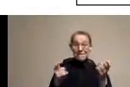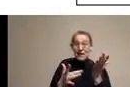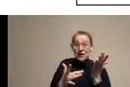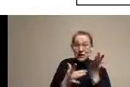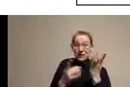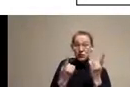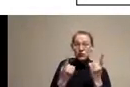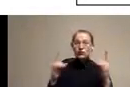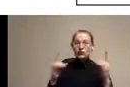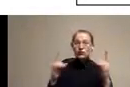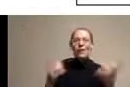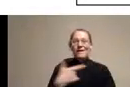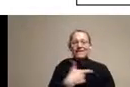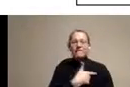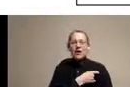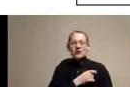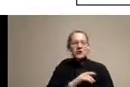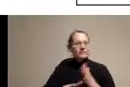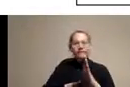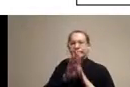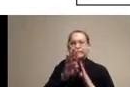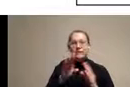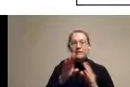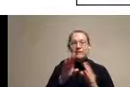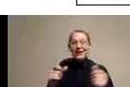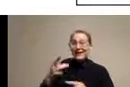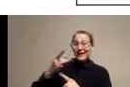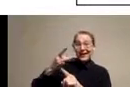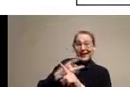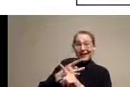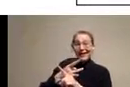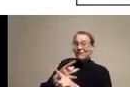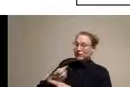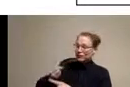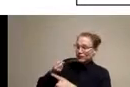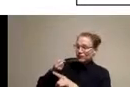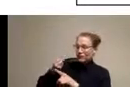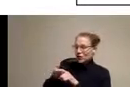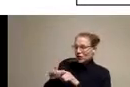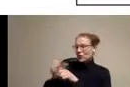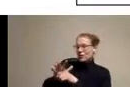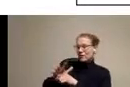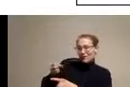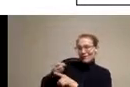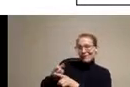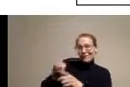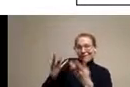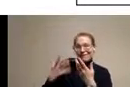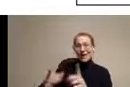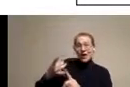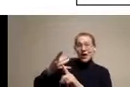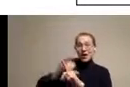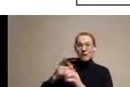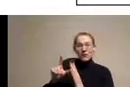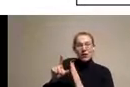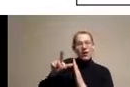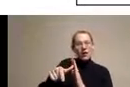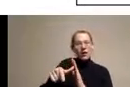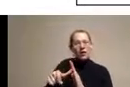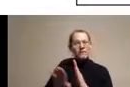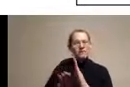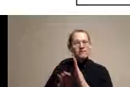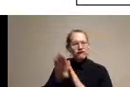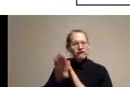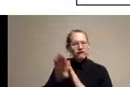we developed vaccines as quickly as we did. Eight months into the pandemic, we had not one but two vaccines, Pfizer and Moderna, more than 90%